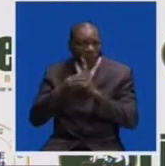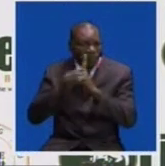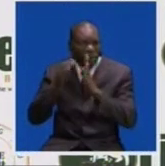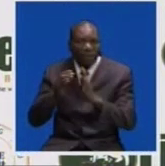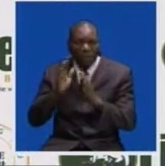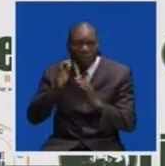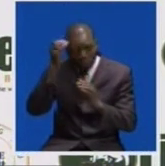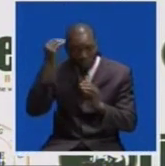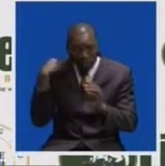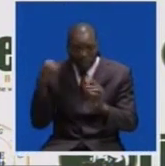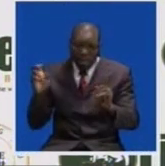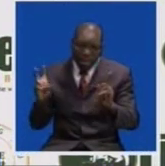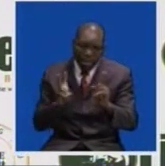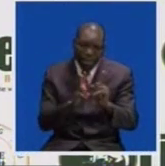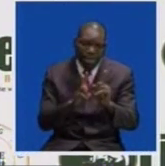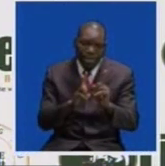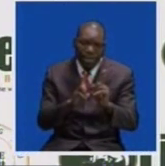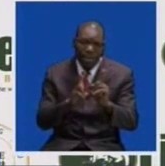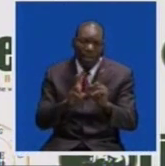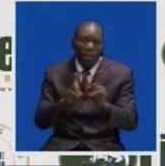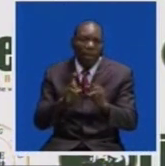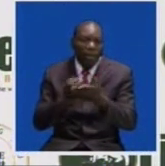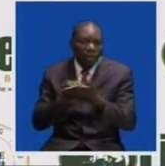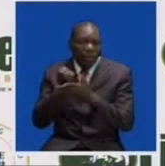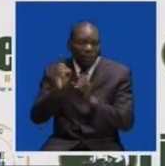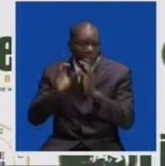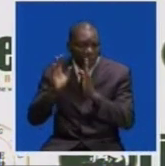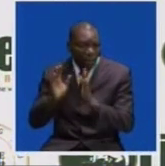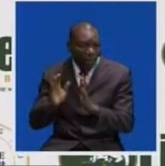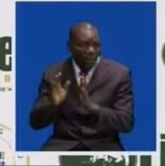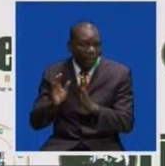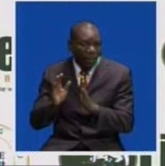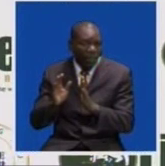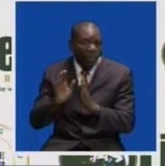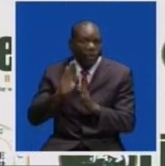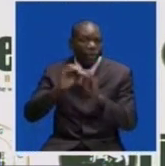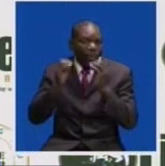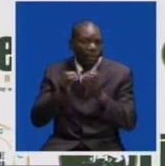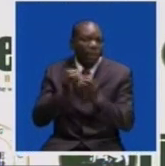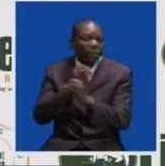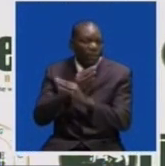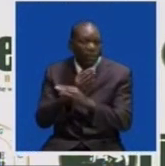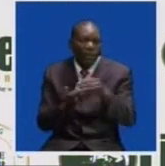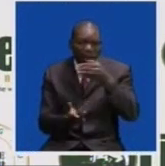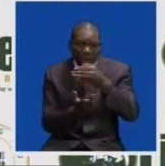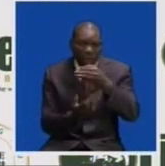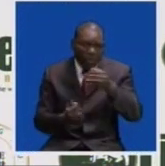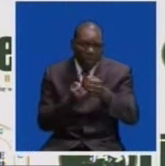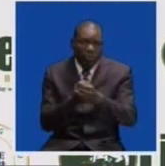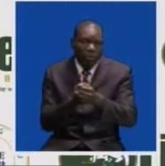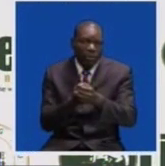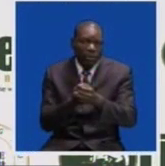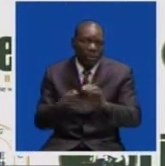at his office. And ICAC Executive Director Kai Haggis said the organization is ready to offer technical support